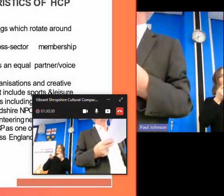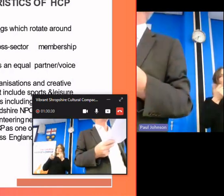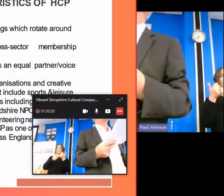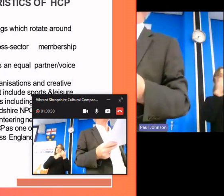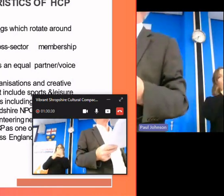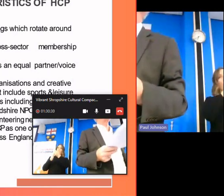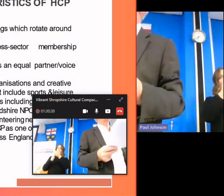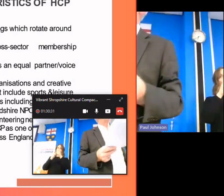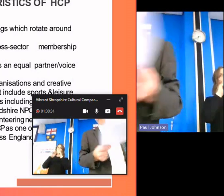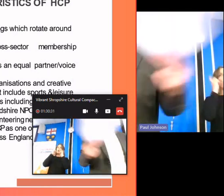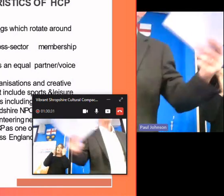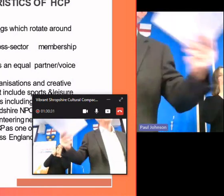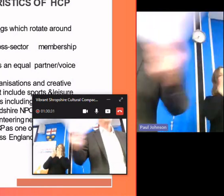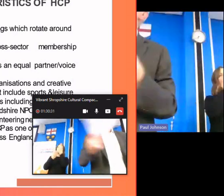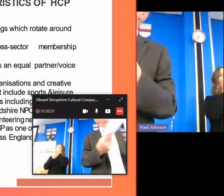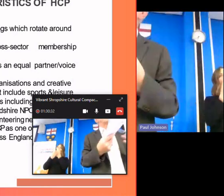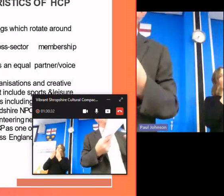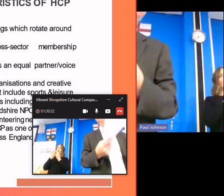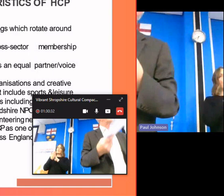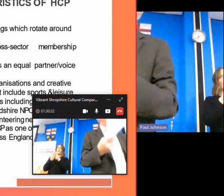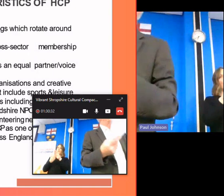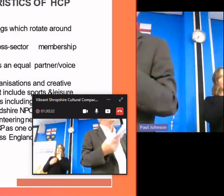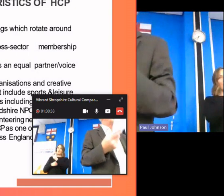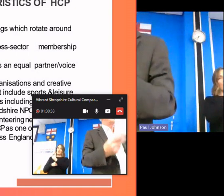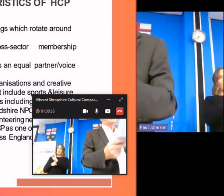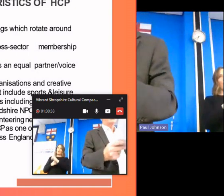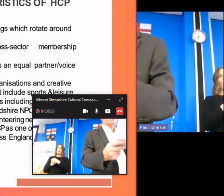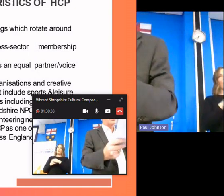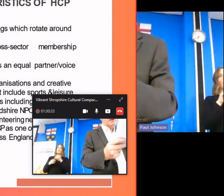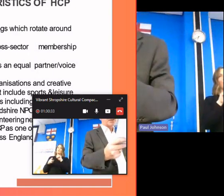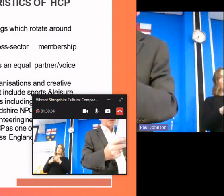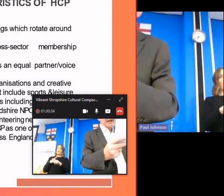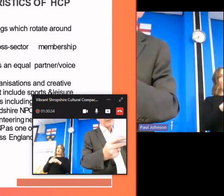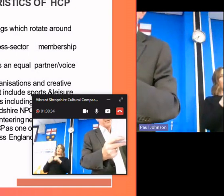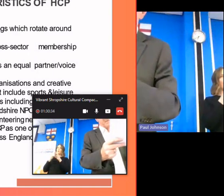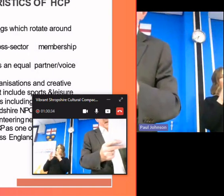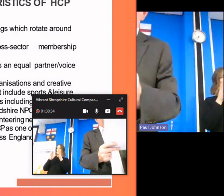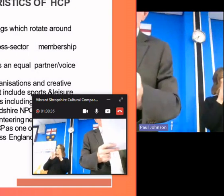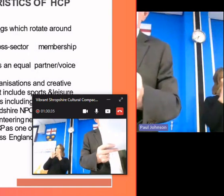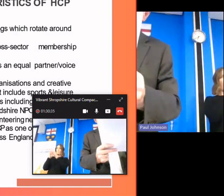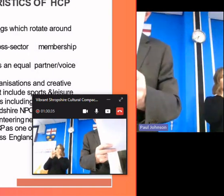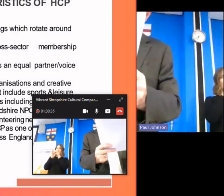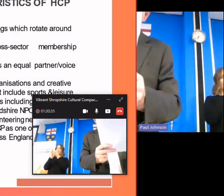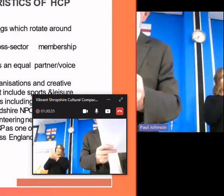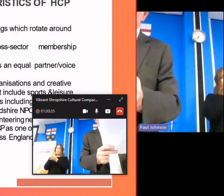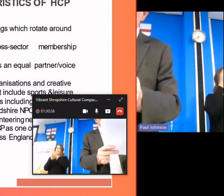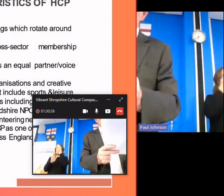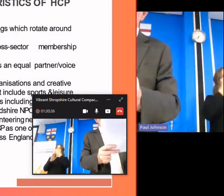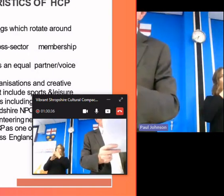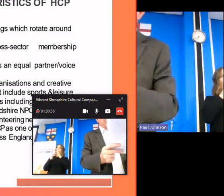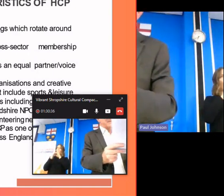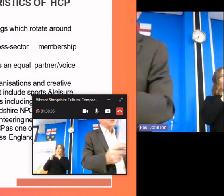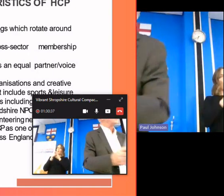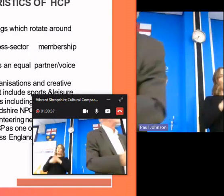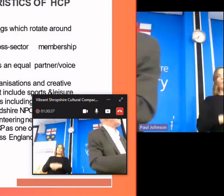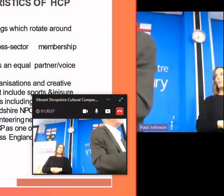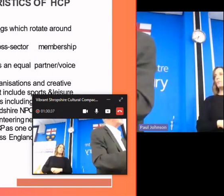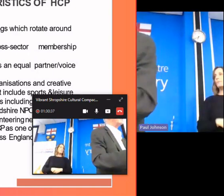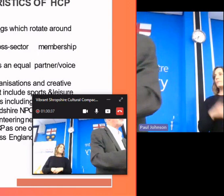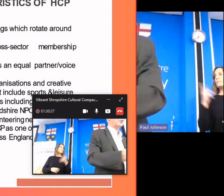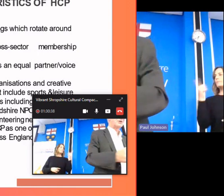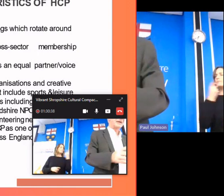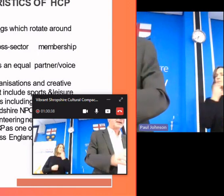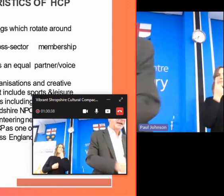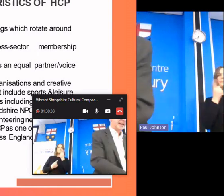by herefordshire college of arts but again trying to bring those really working well together um you've mentioned